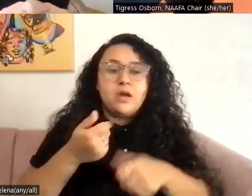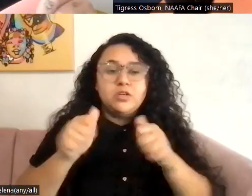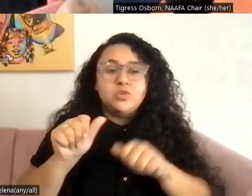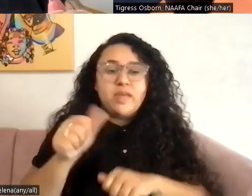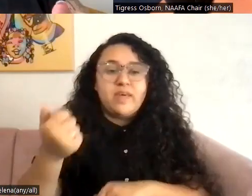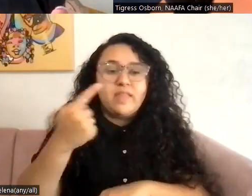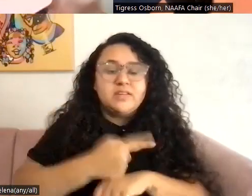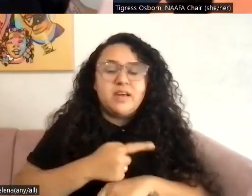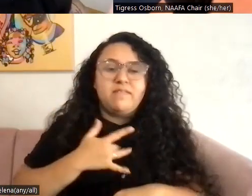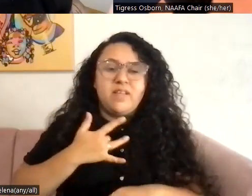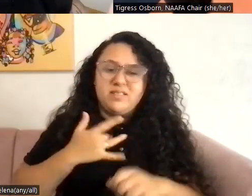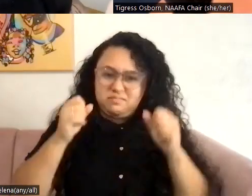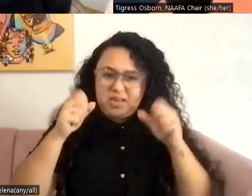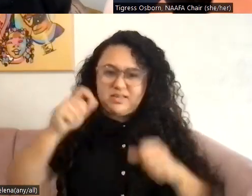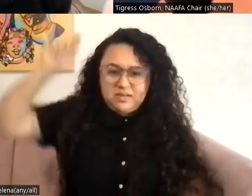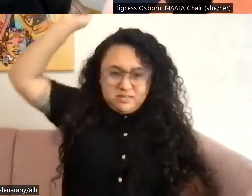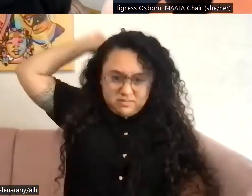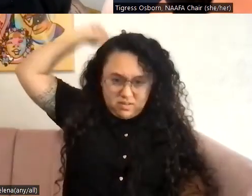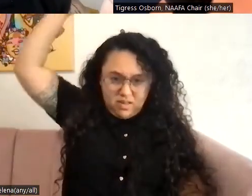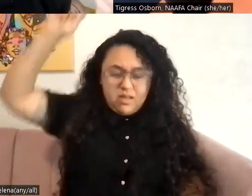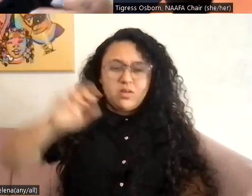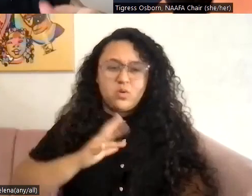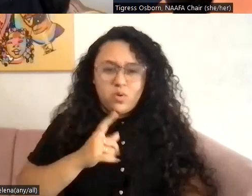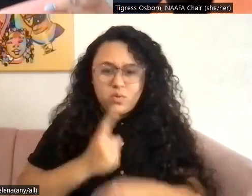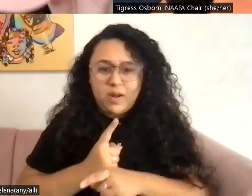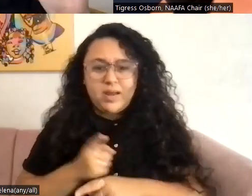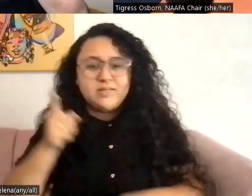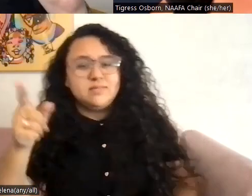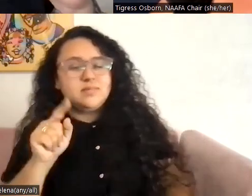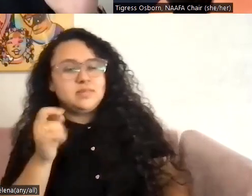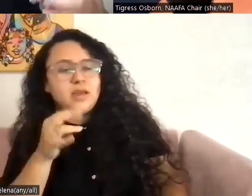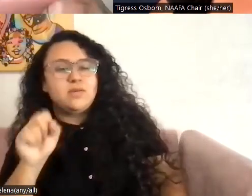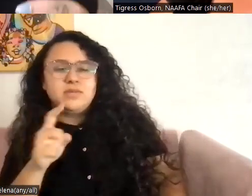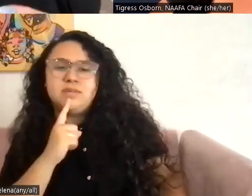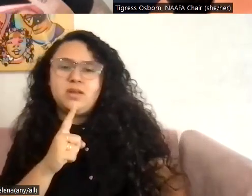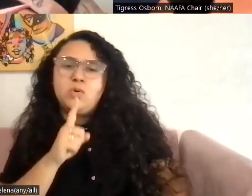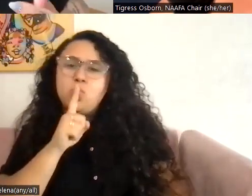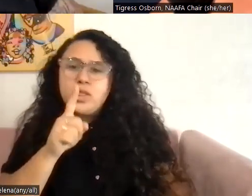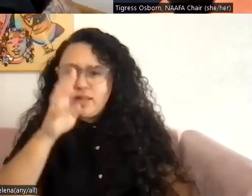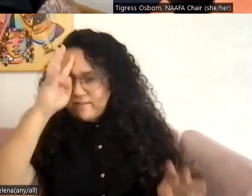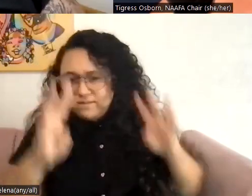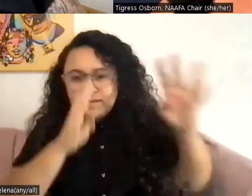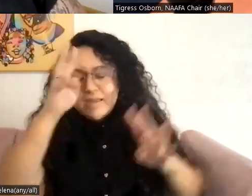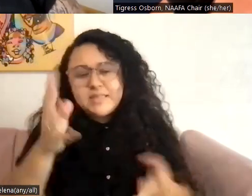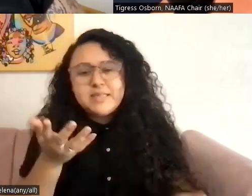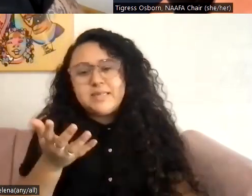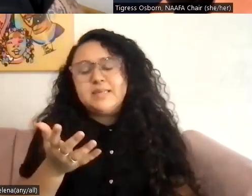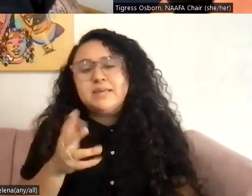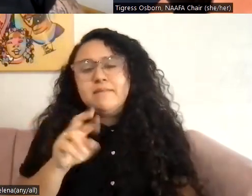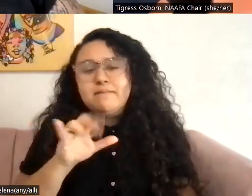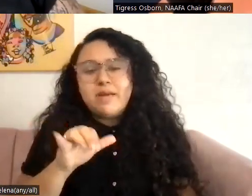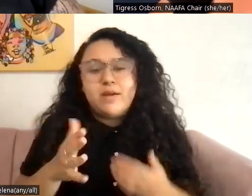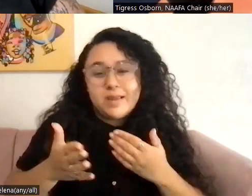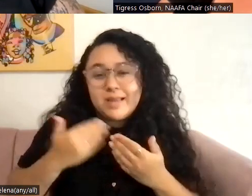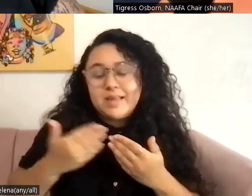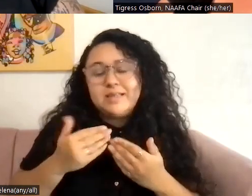amazing. Isn't that cool? That's really inventive. Um, and like a super, you know, easy, like